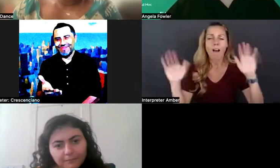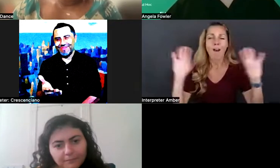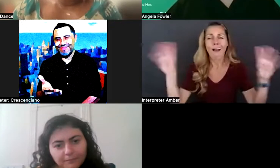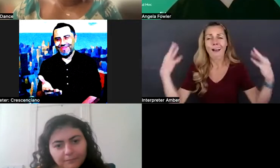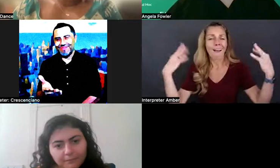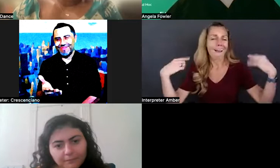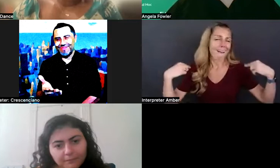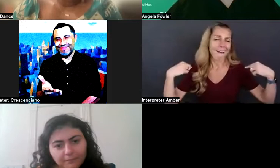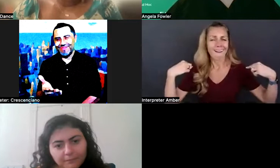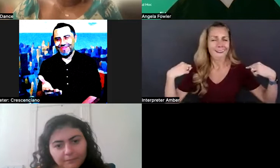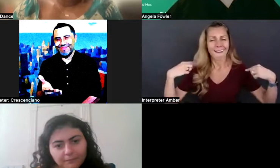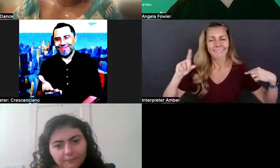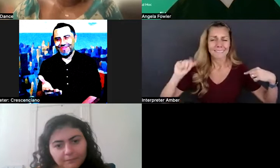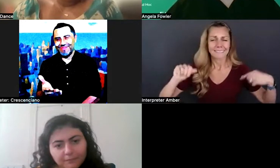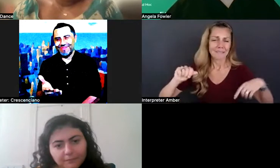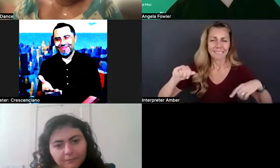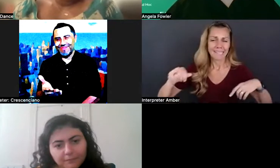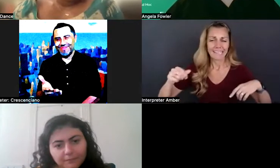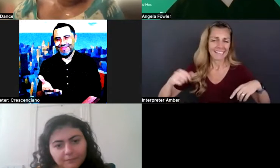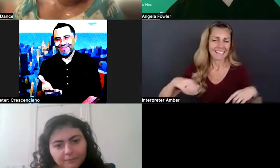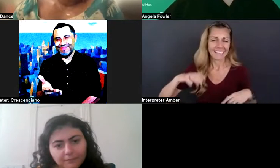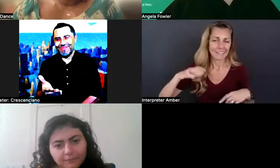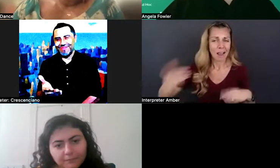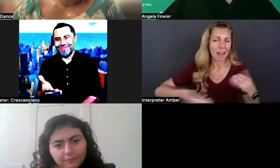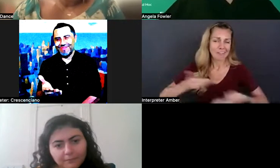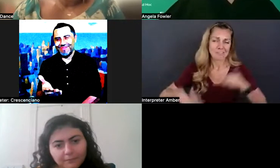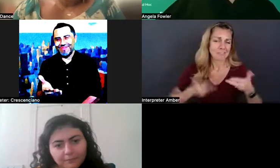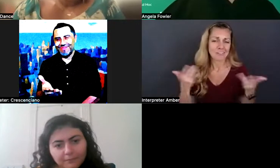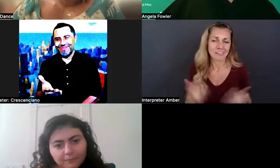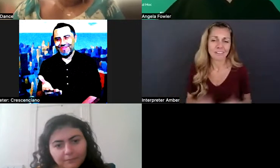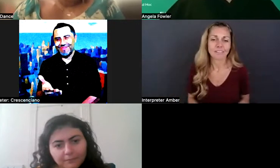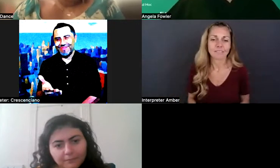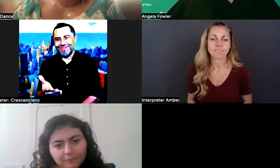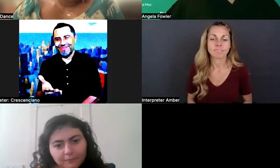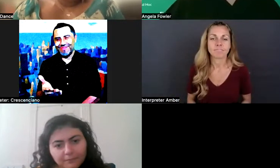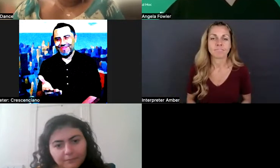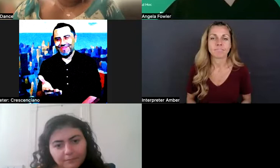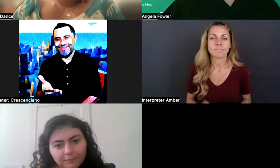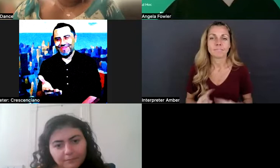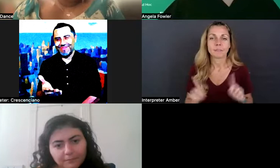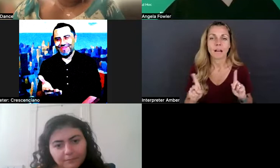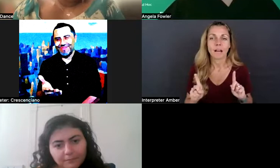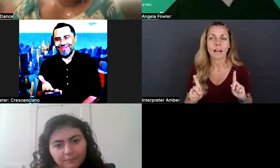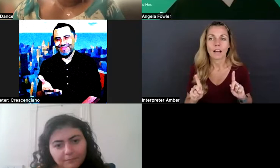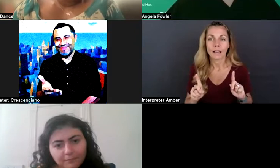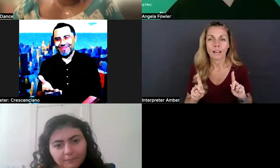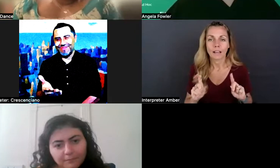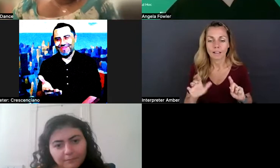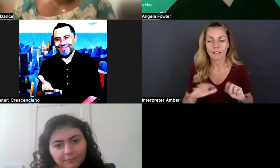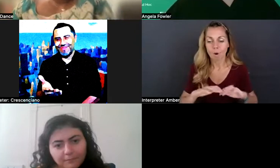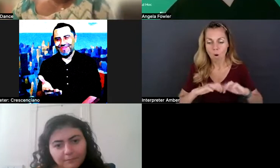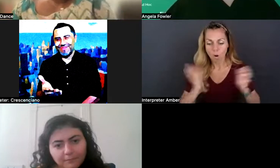disability employment. And then if you open up, you know, any of the